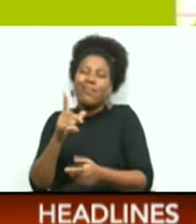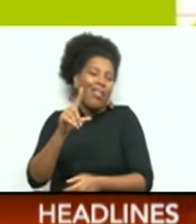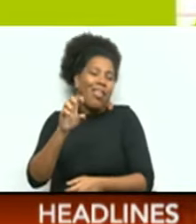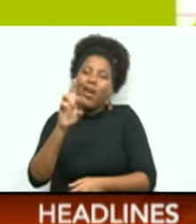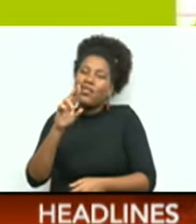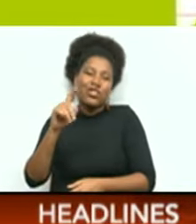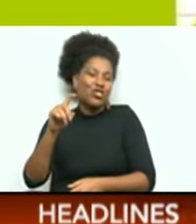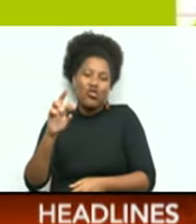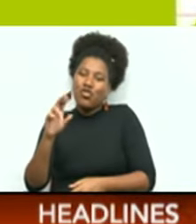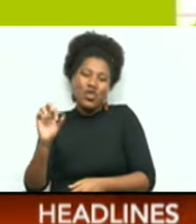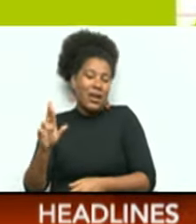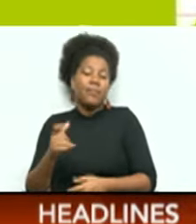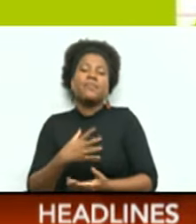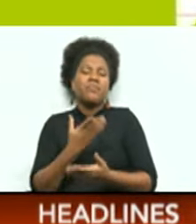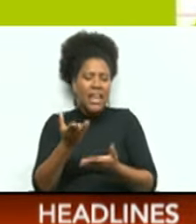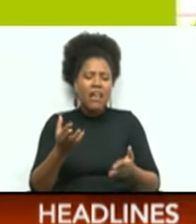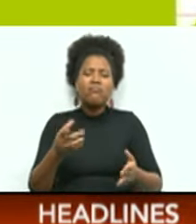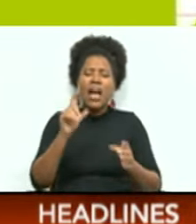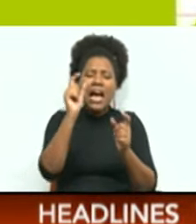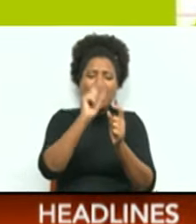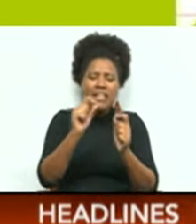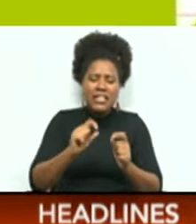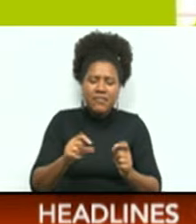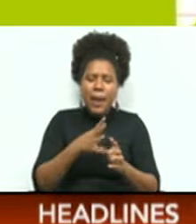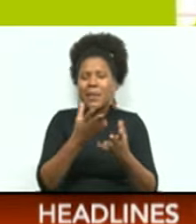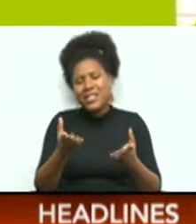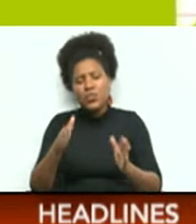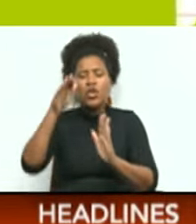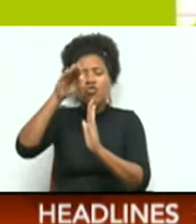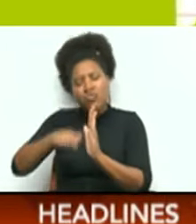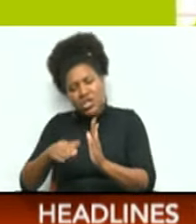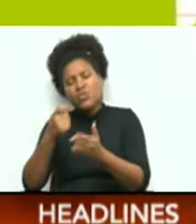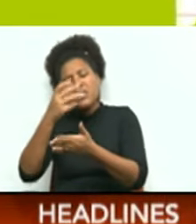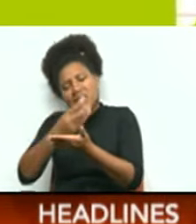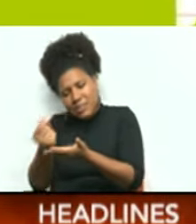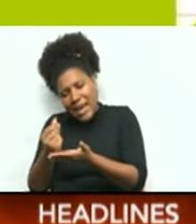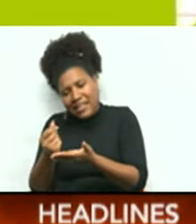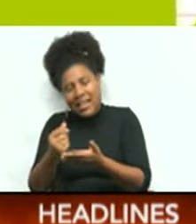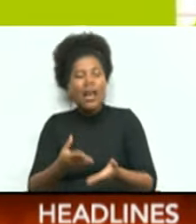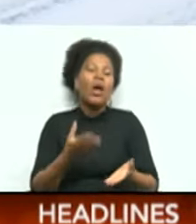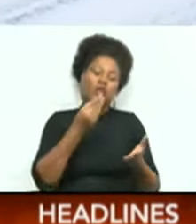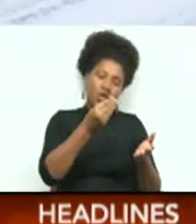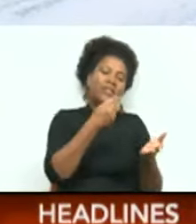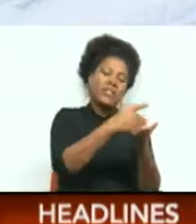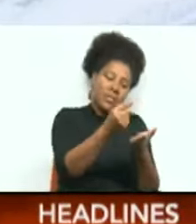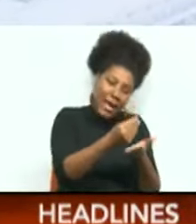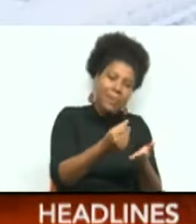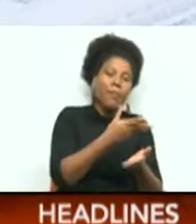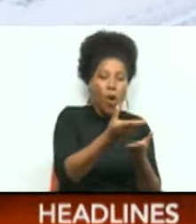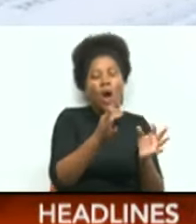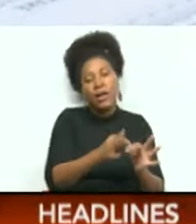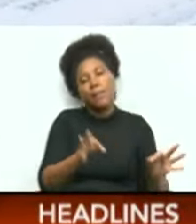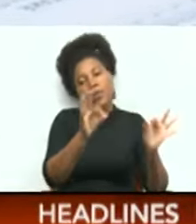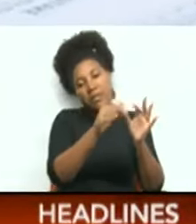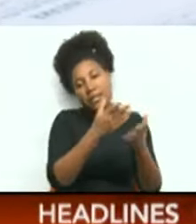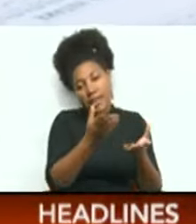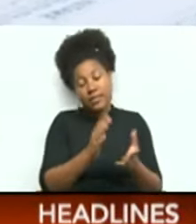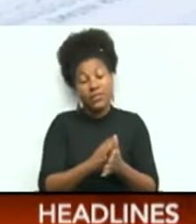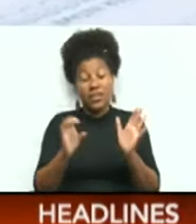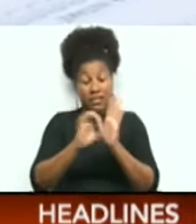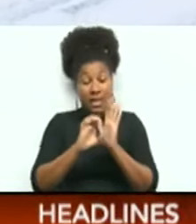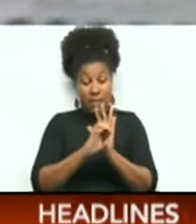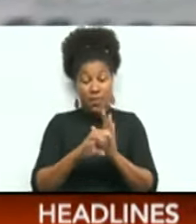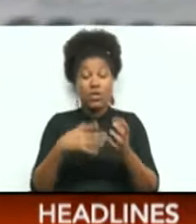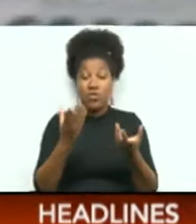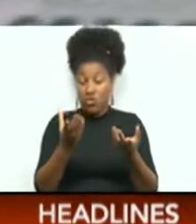Evaluate your budget and identify areas where you can reduce costs to cope with rising prices. For example, you can create a